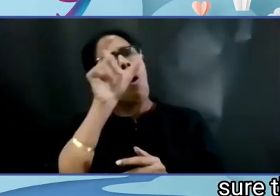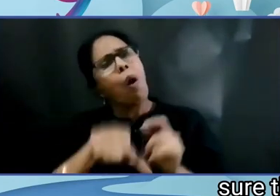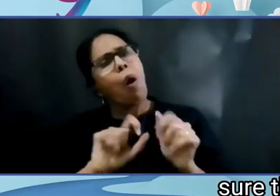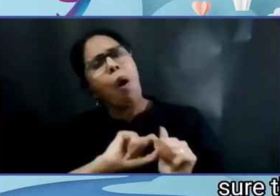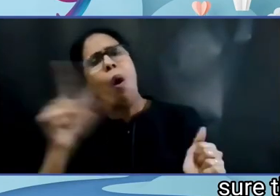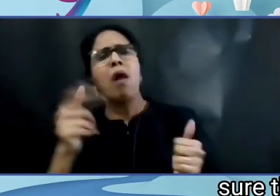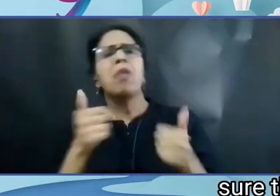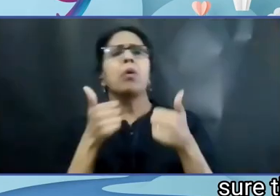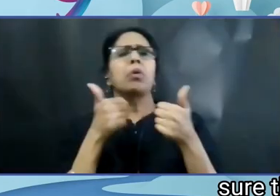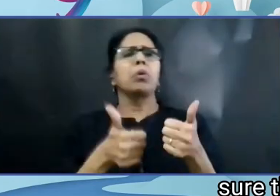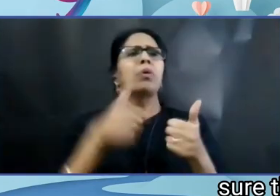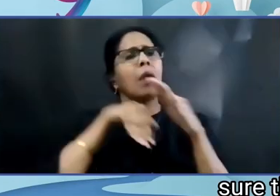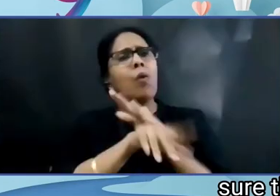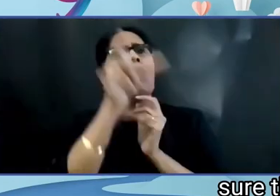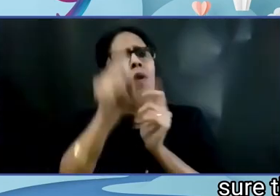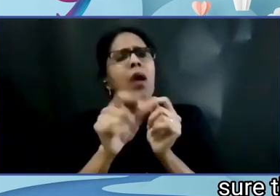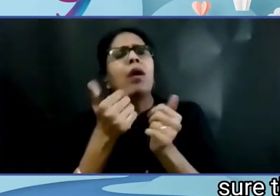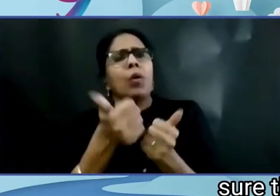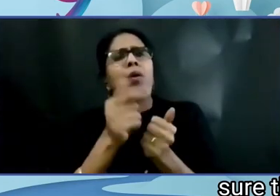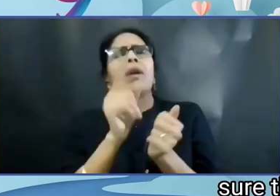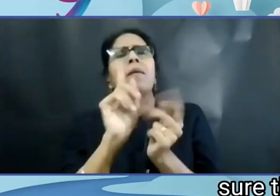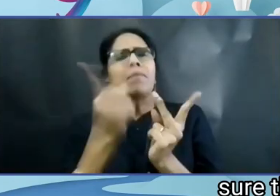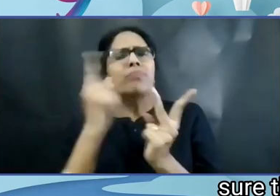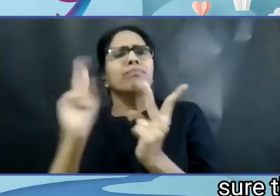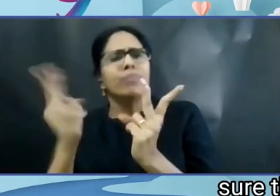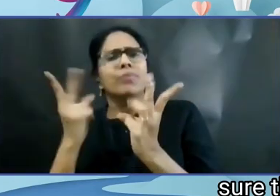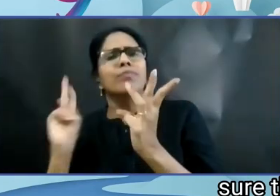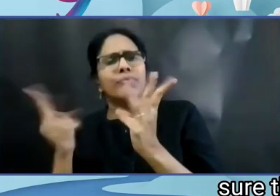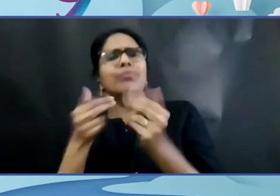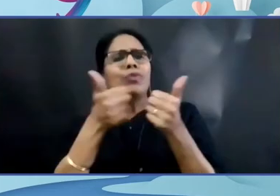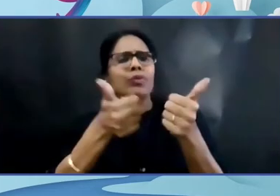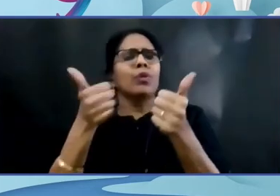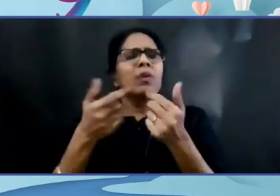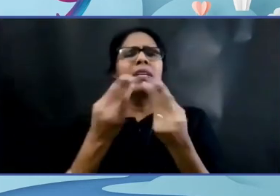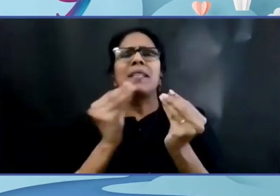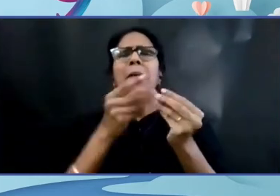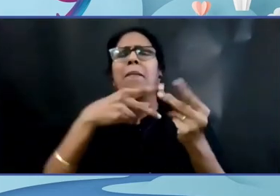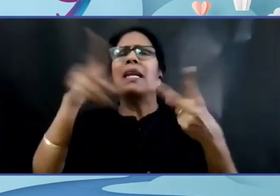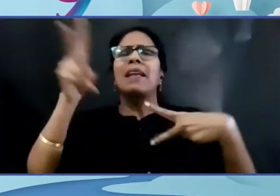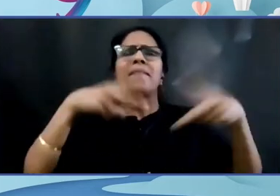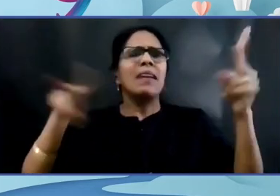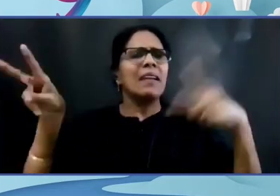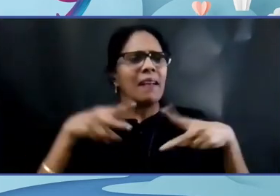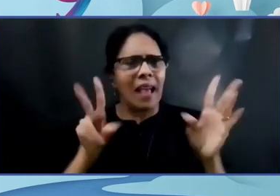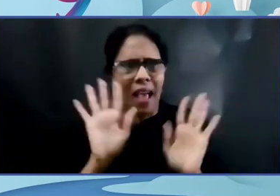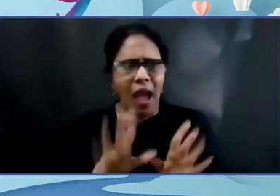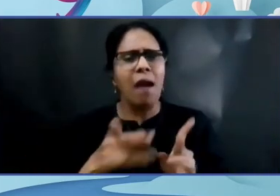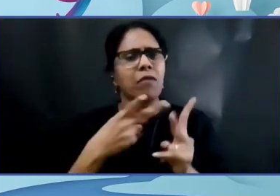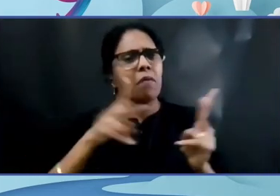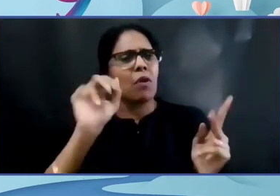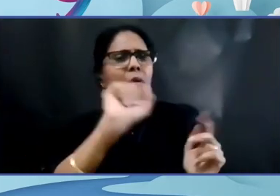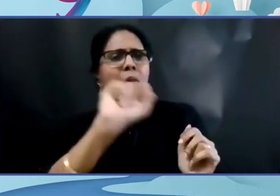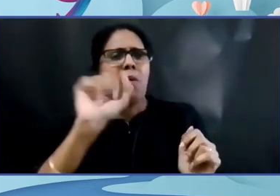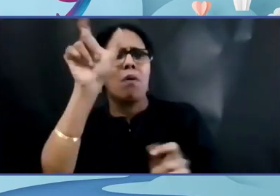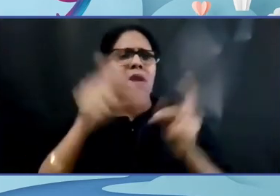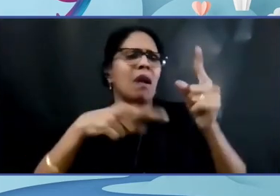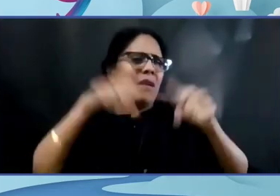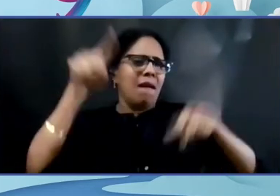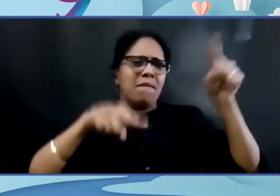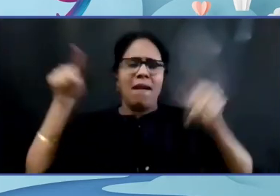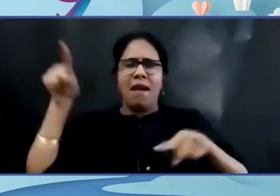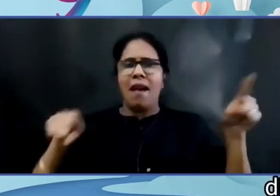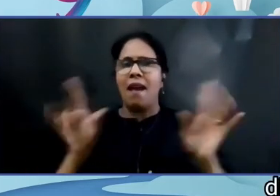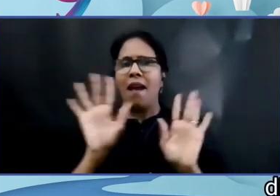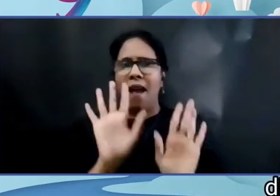because people are different in all aspects. But this